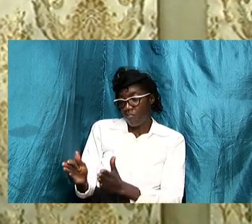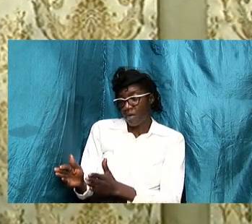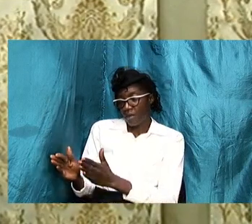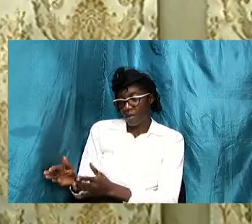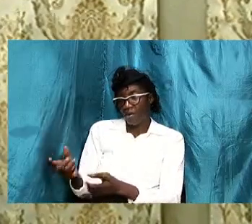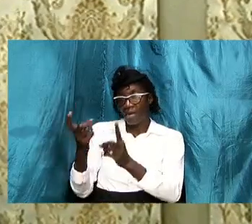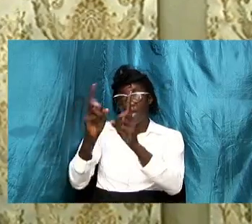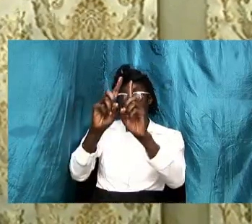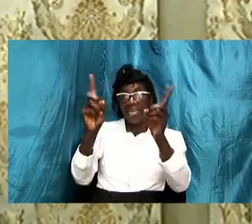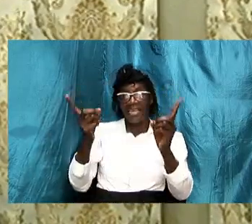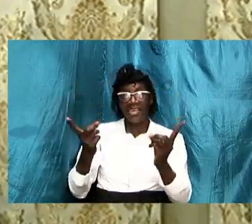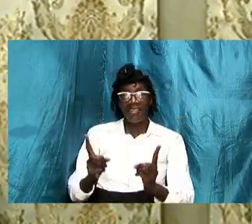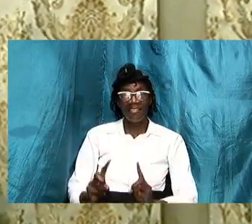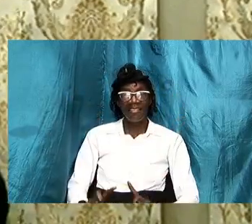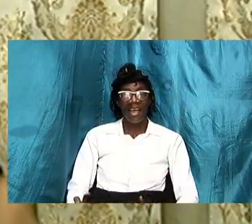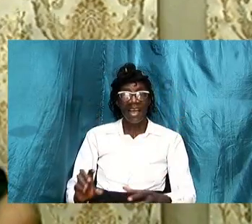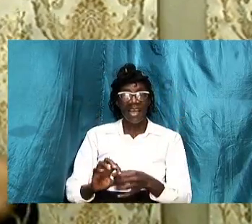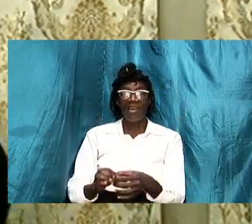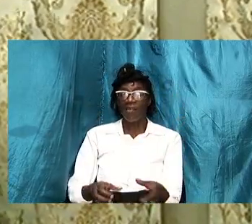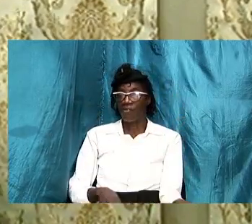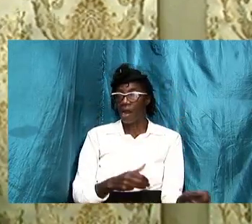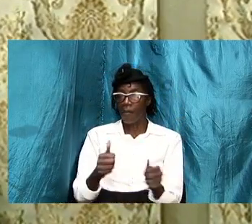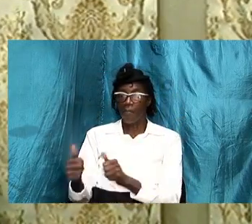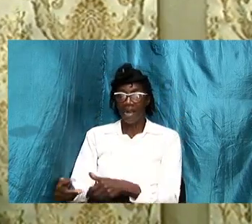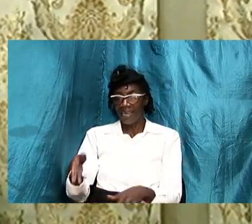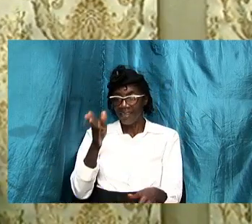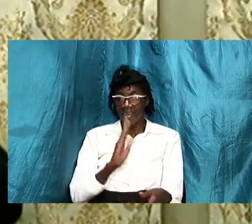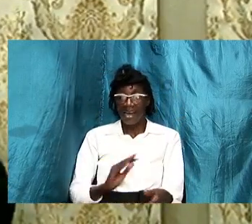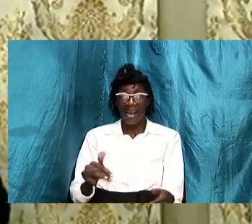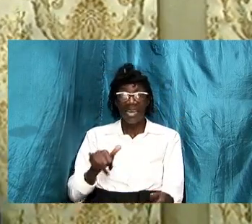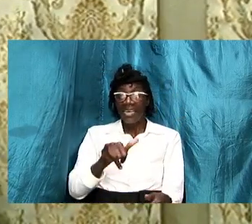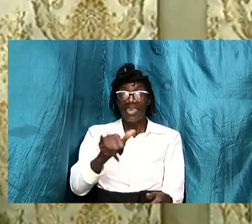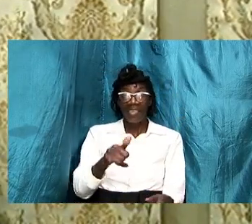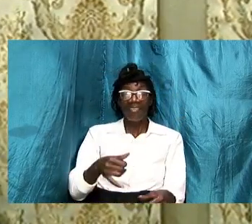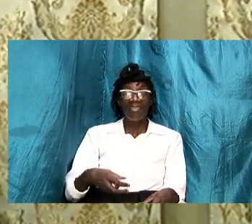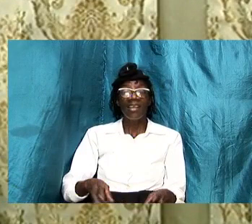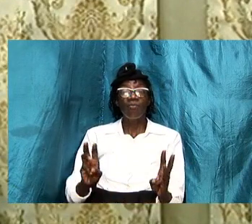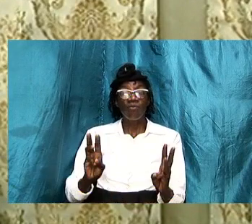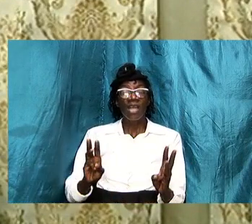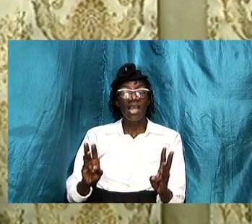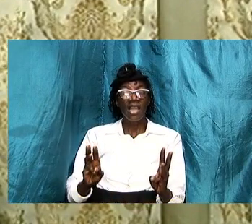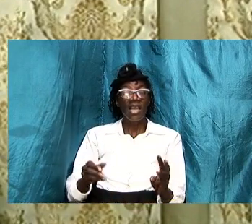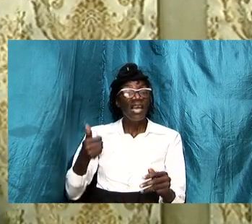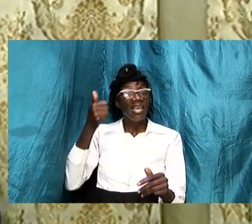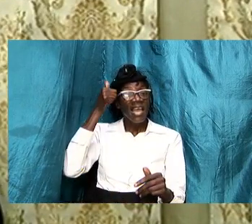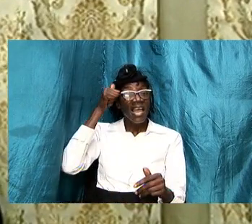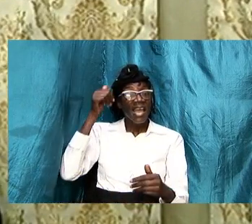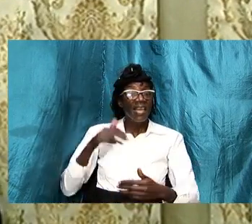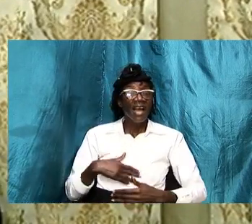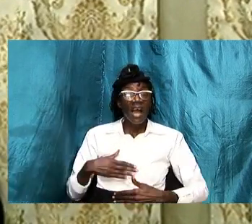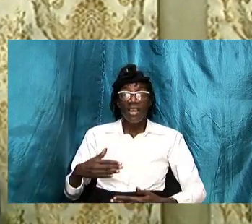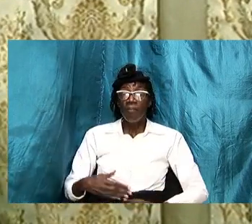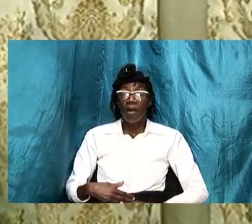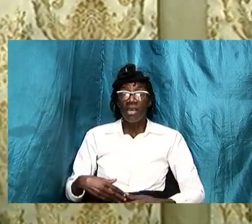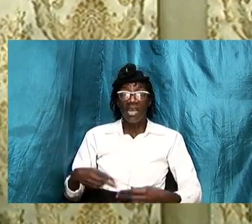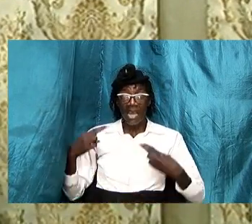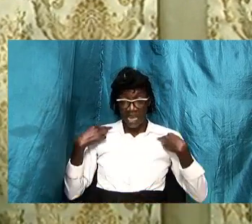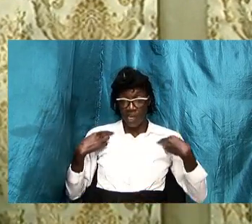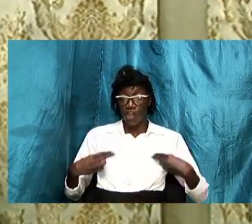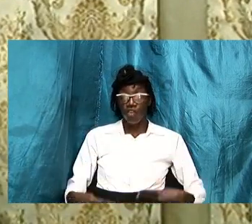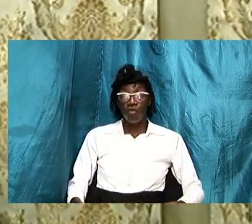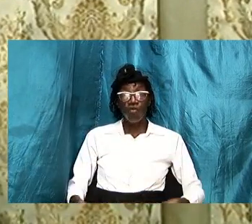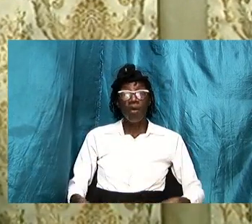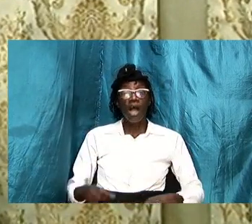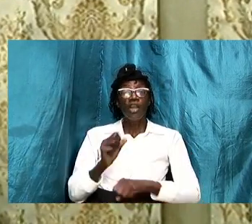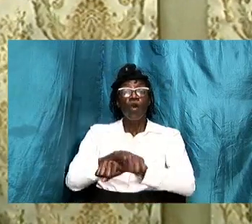design of almighty god and in the same way the head and the body is a human being works where the head